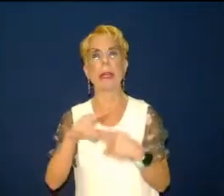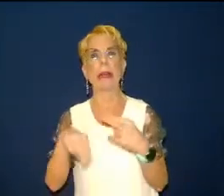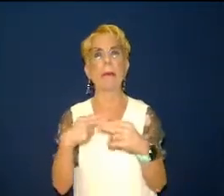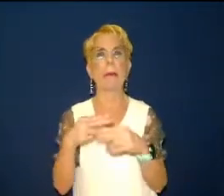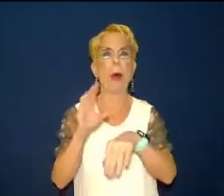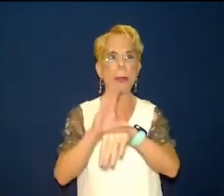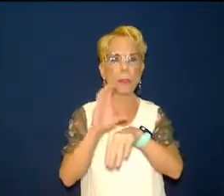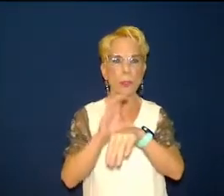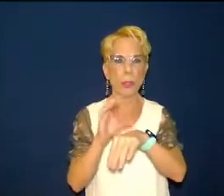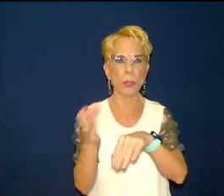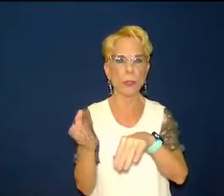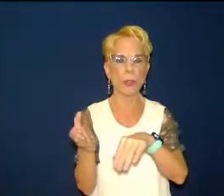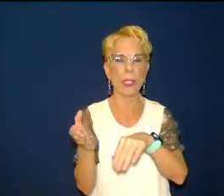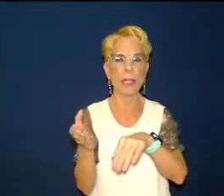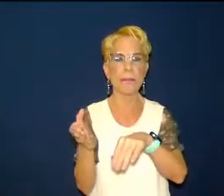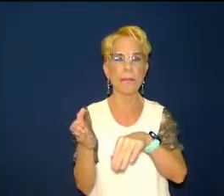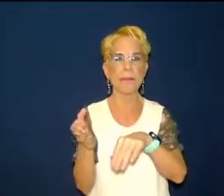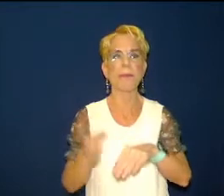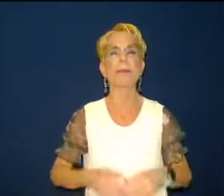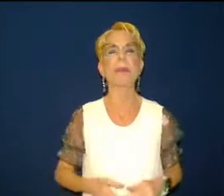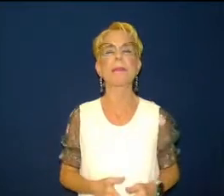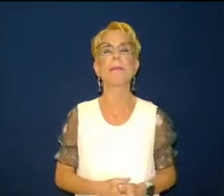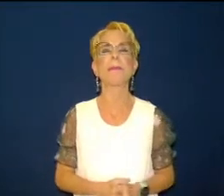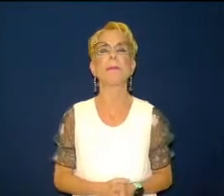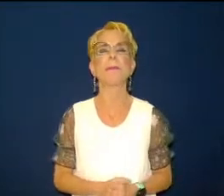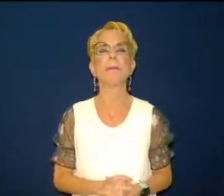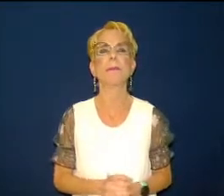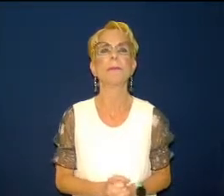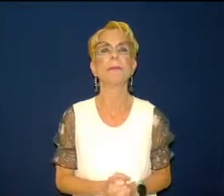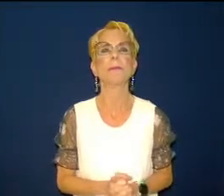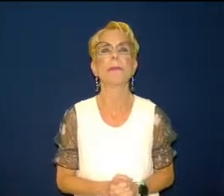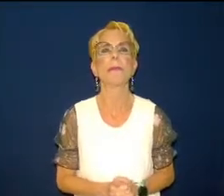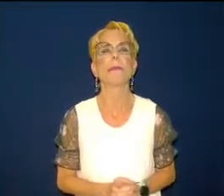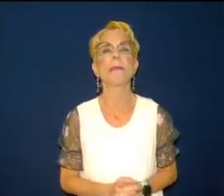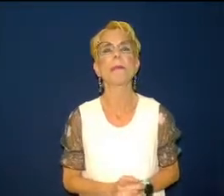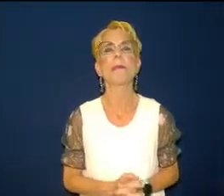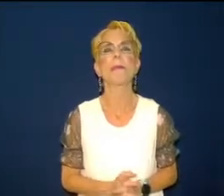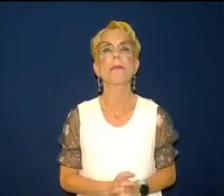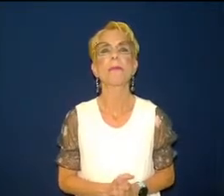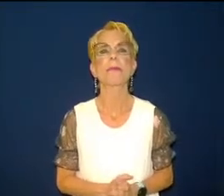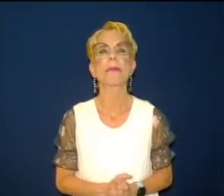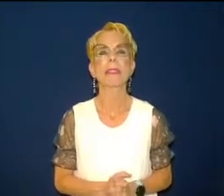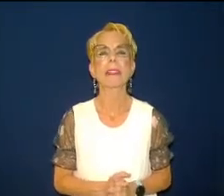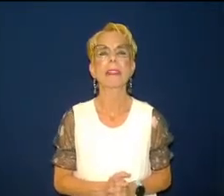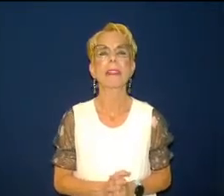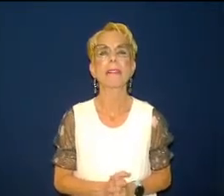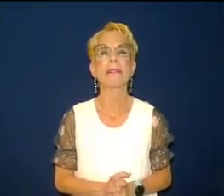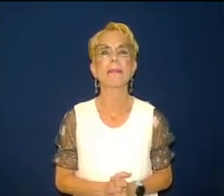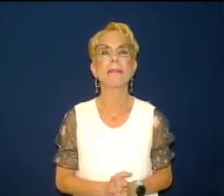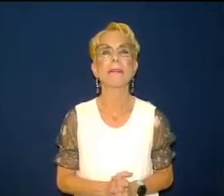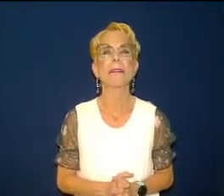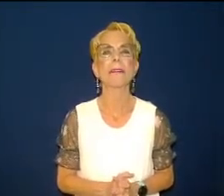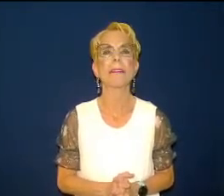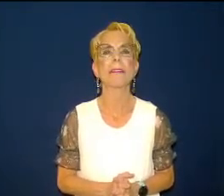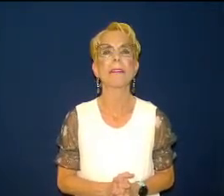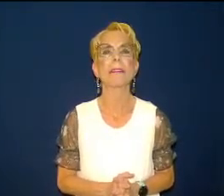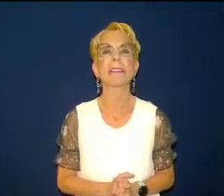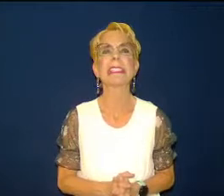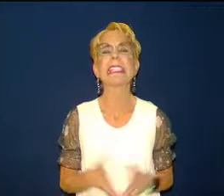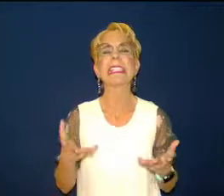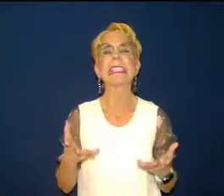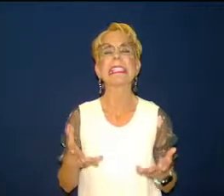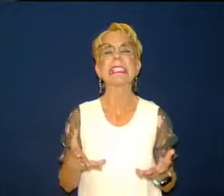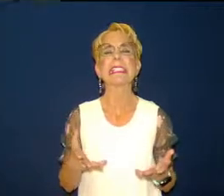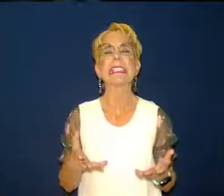our world the one thing that has always baffled me about the church i think we waste so much precious time on